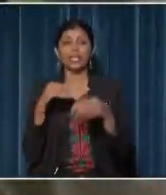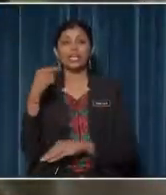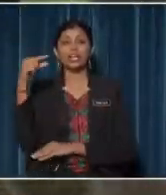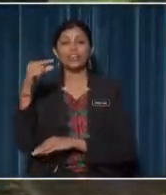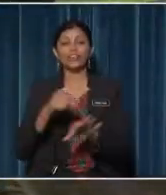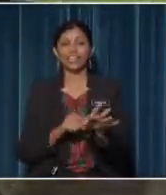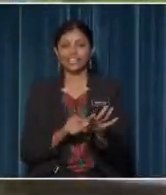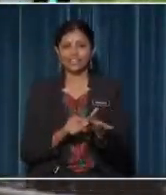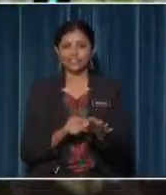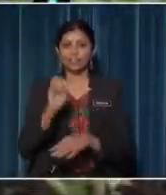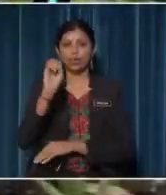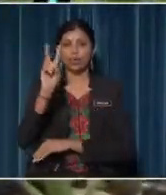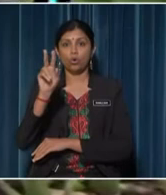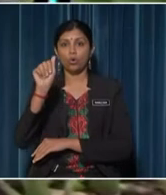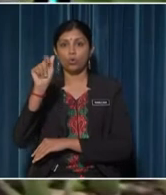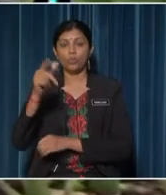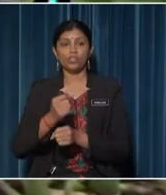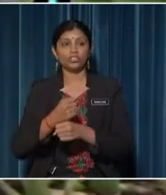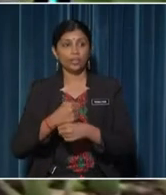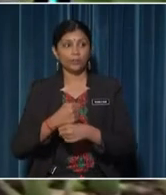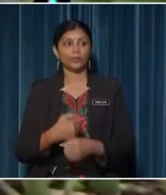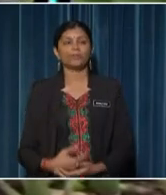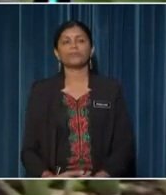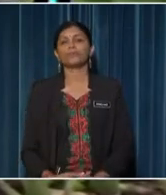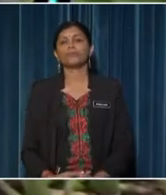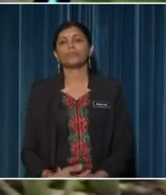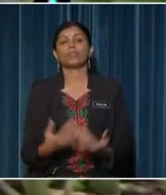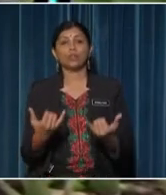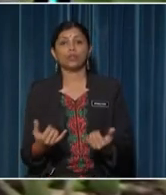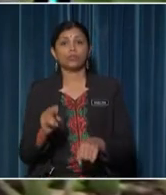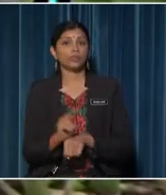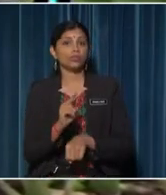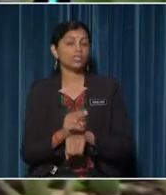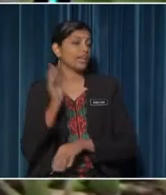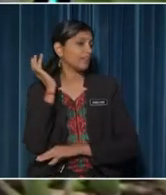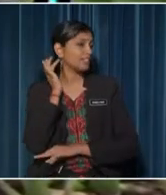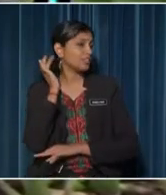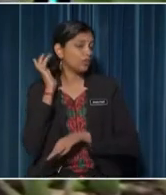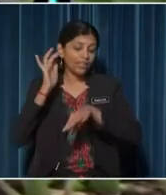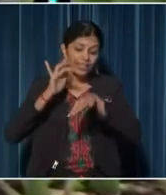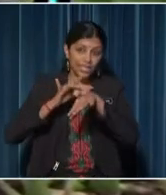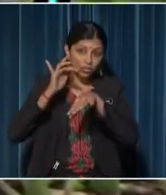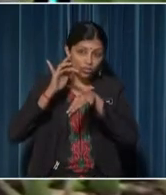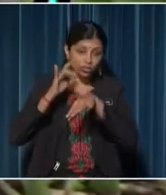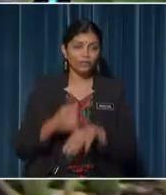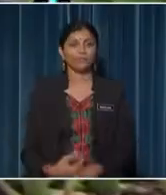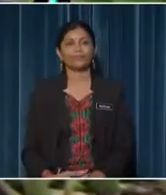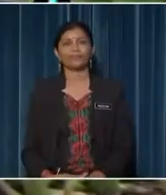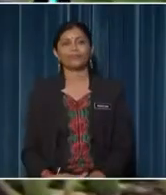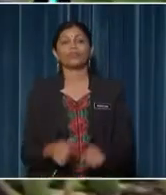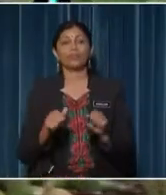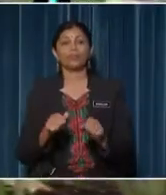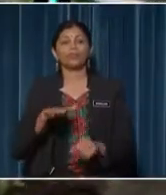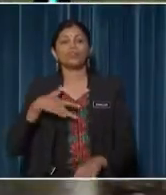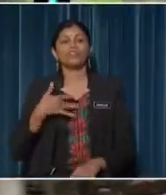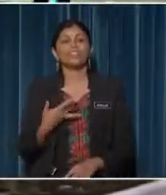oval in shape Next, by using our sense of touch We are able to